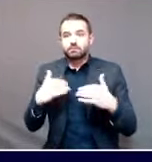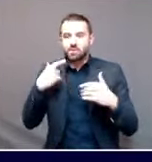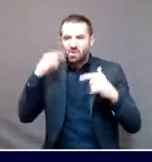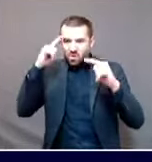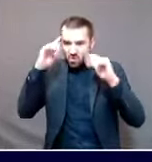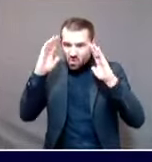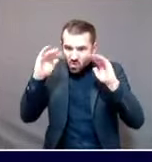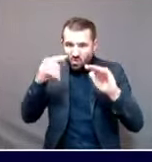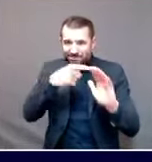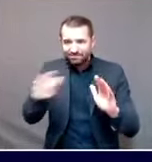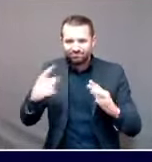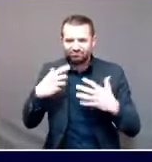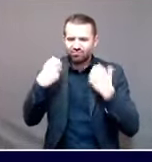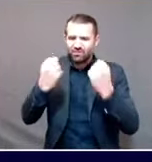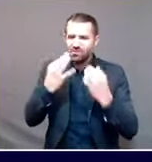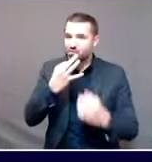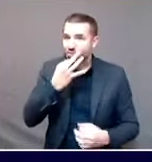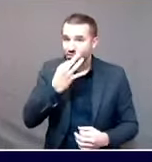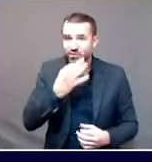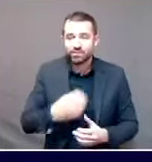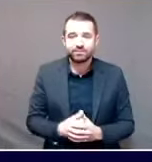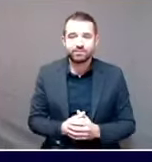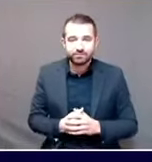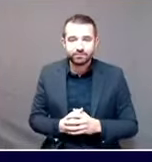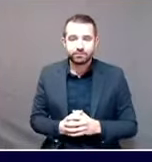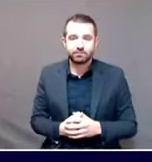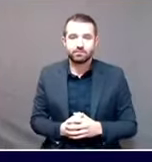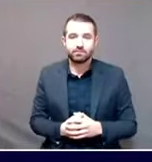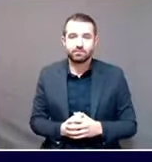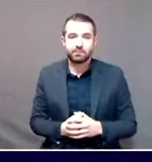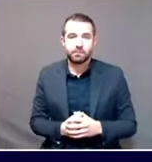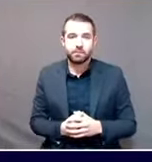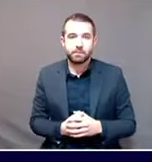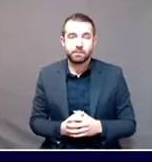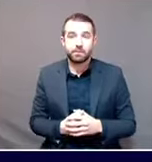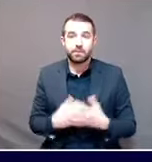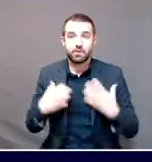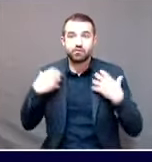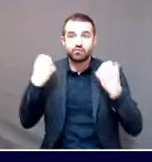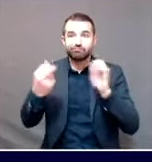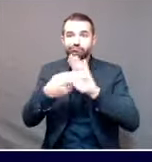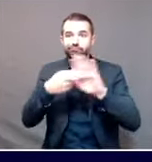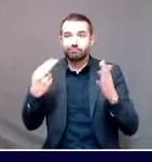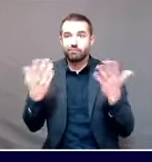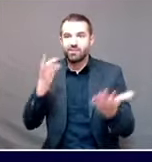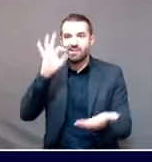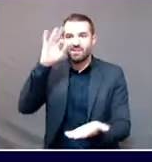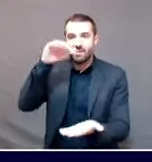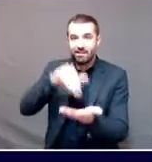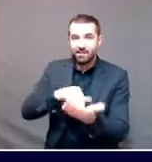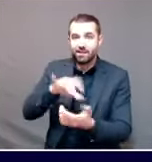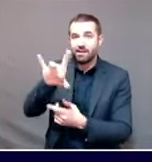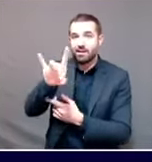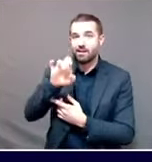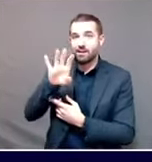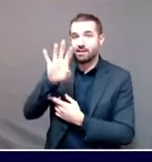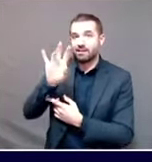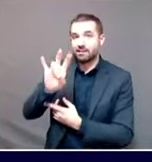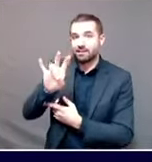Overall, 9,878 individuals have recovered. And among our cases are 1